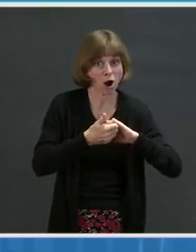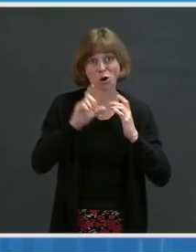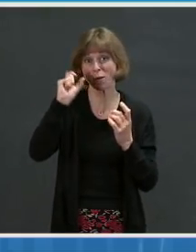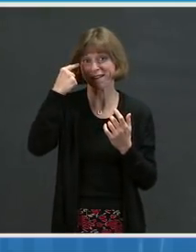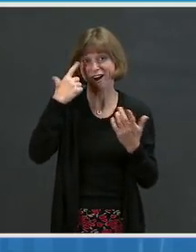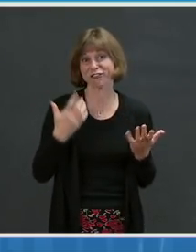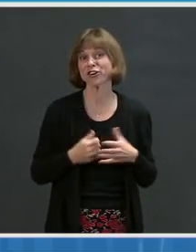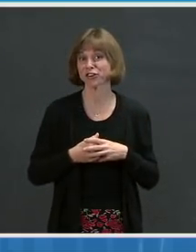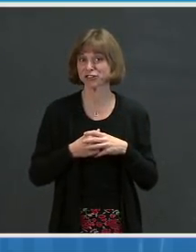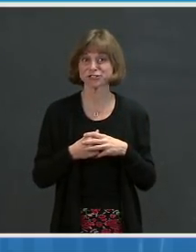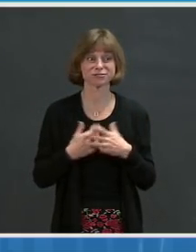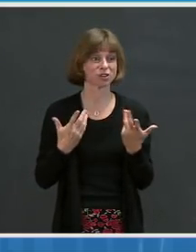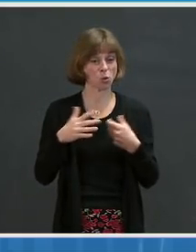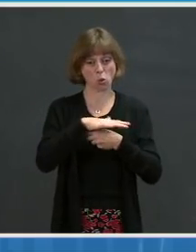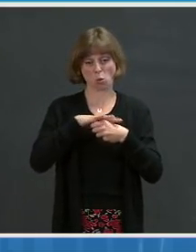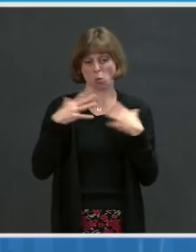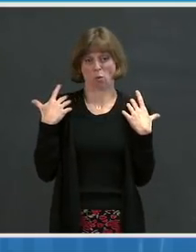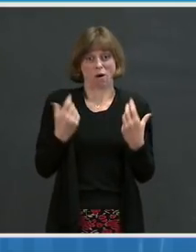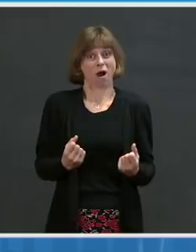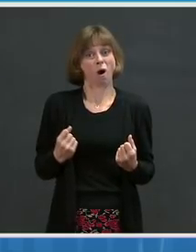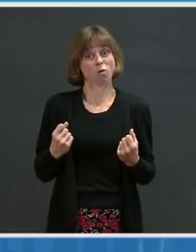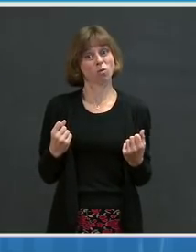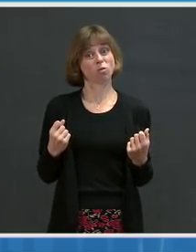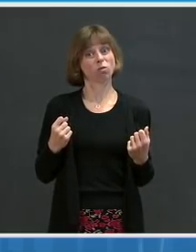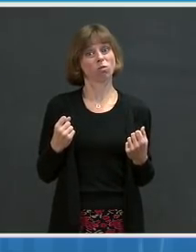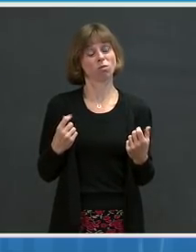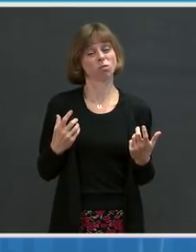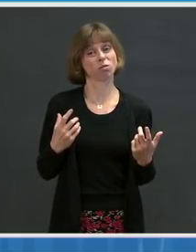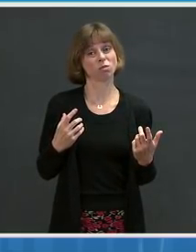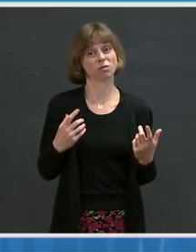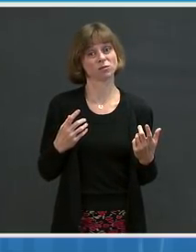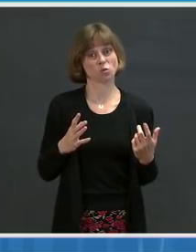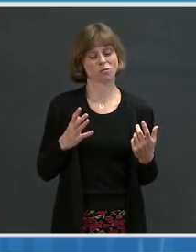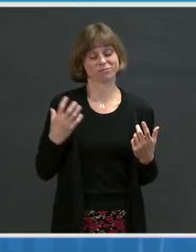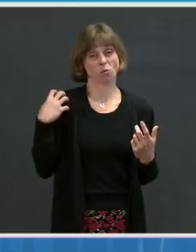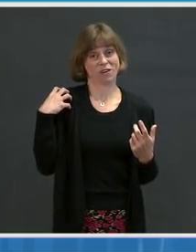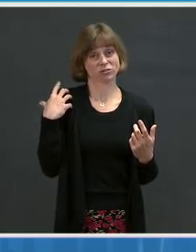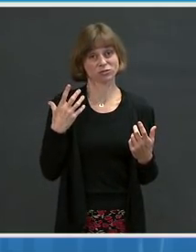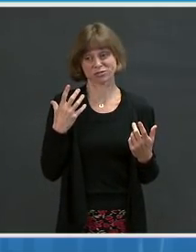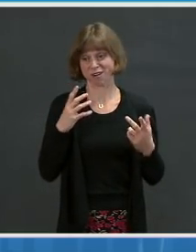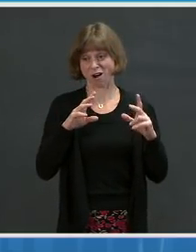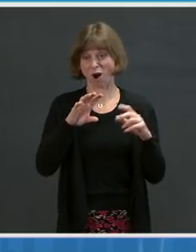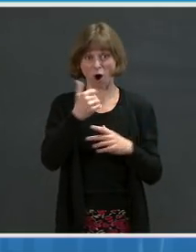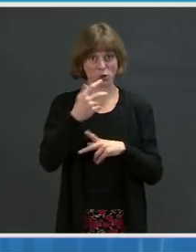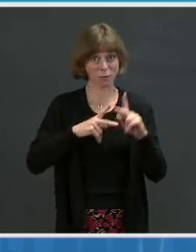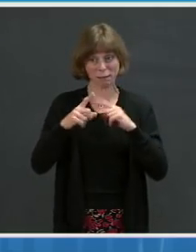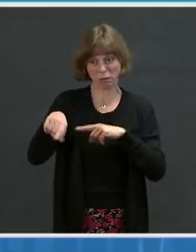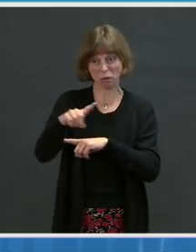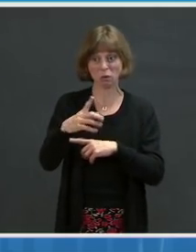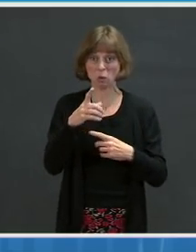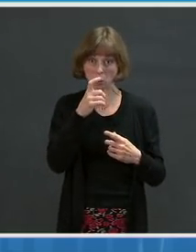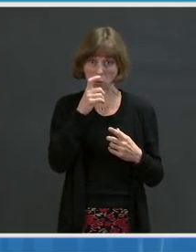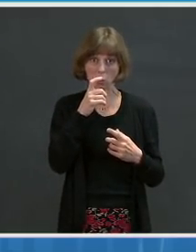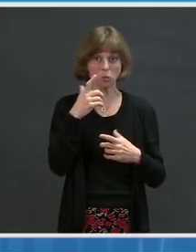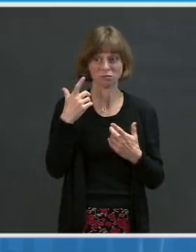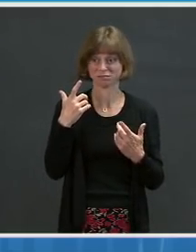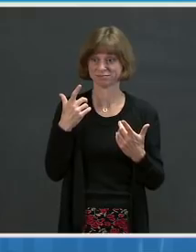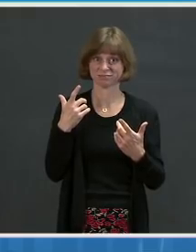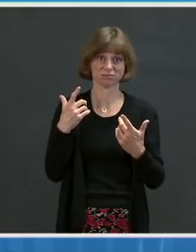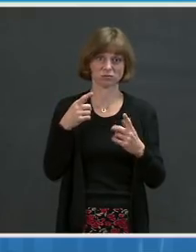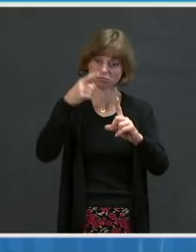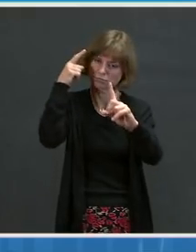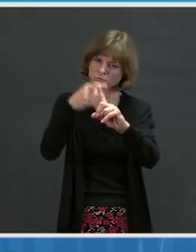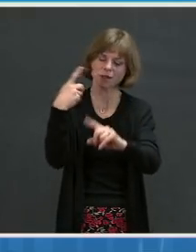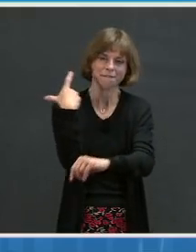health officials, and others to do all we can to vaccinate as many Americans as